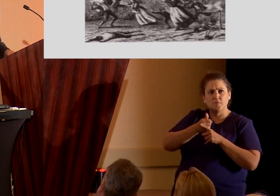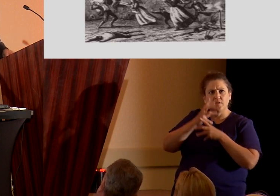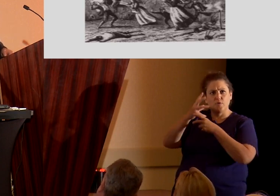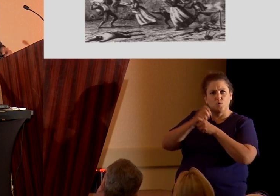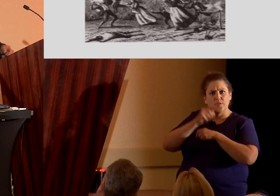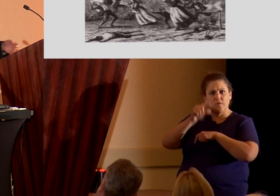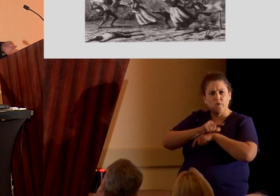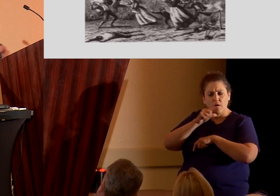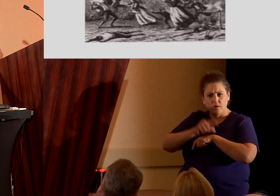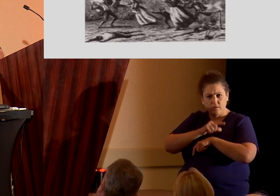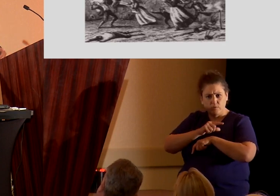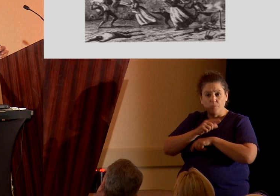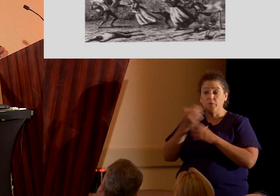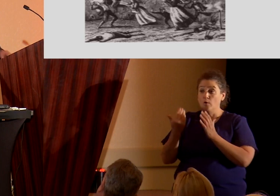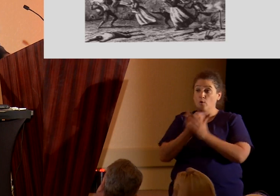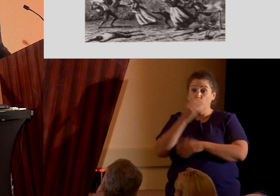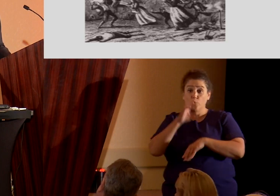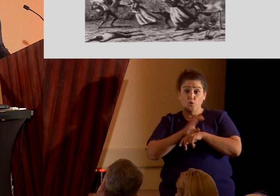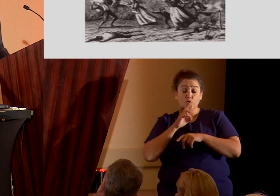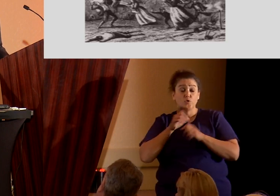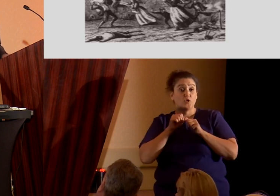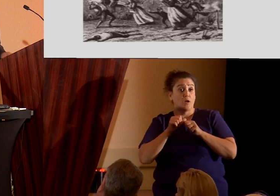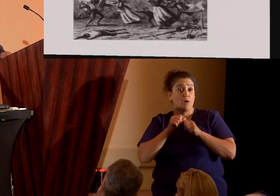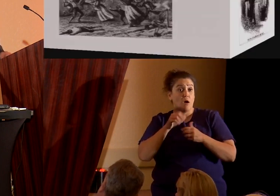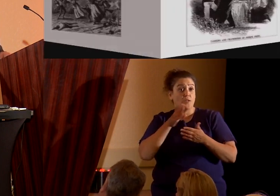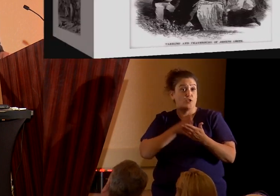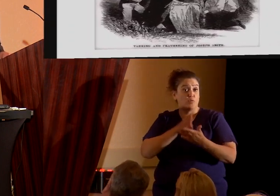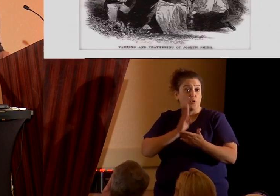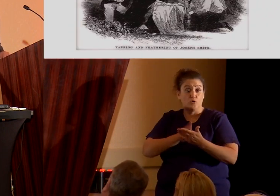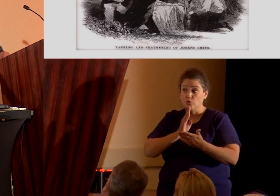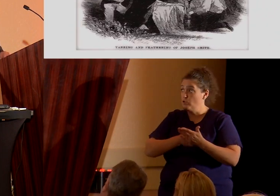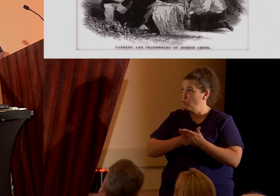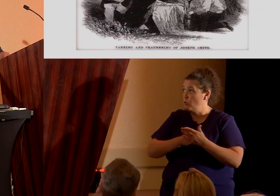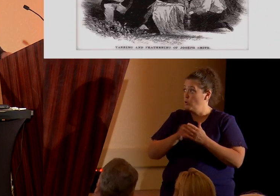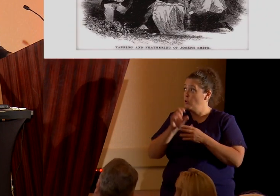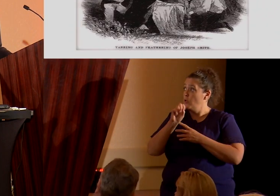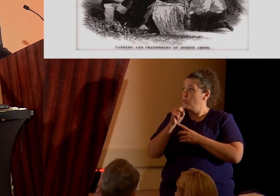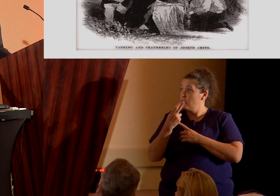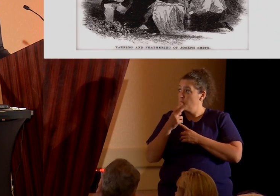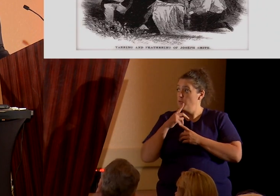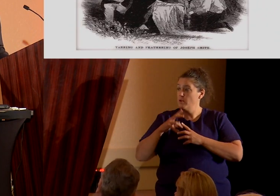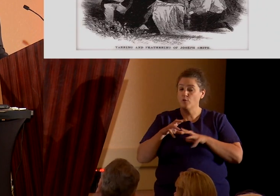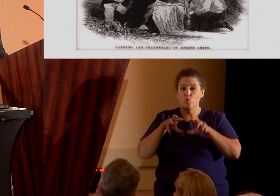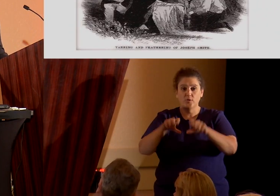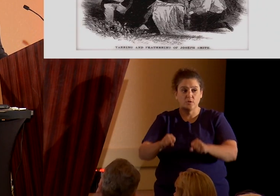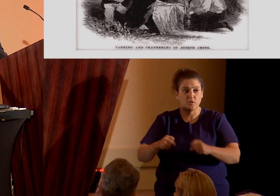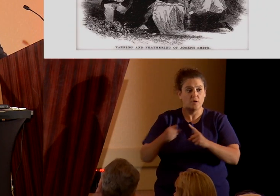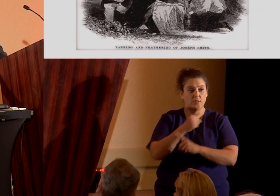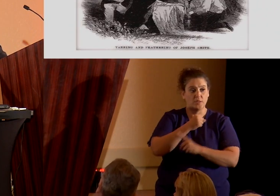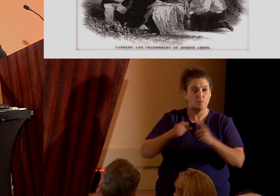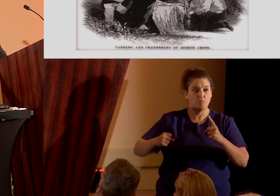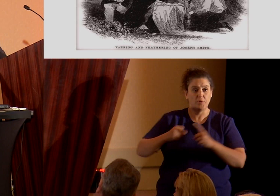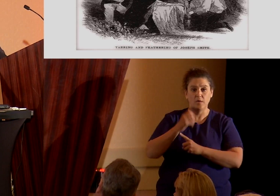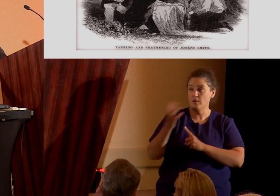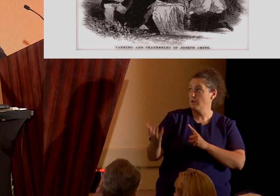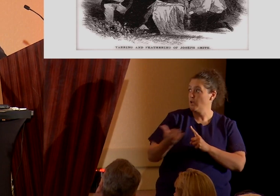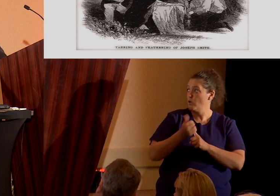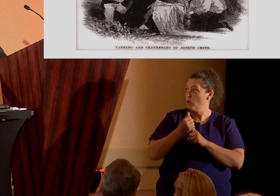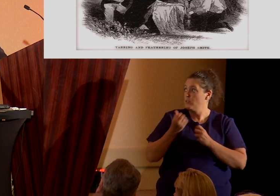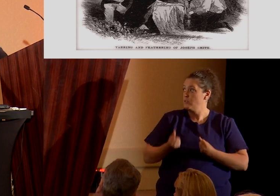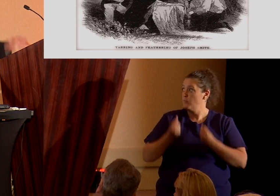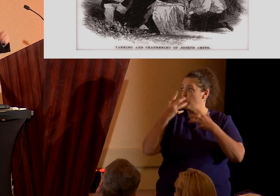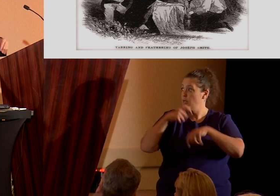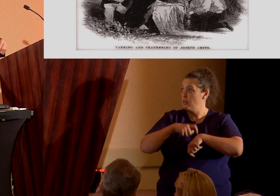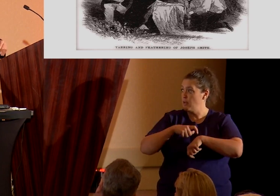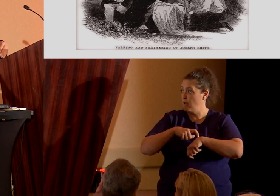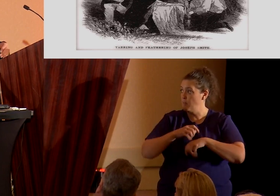The new church faced constant vicious persecution. Smith himself was assaulted, beaten, and arrested many times, though here's a fun fact.